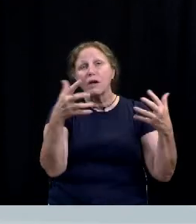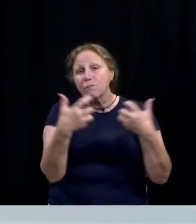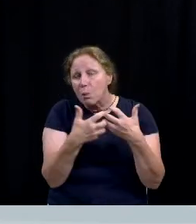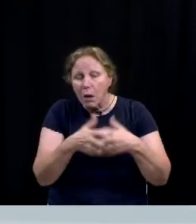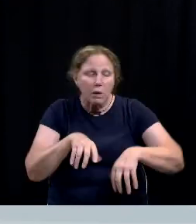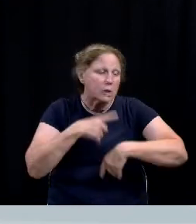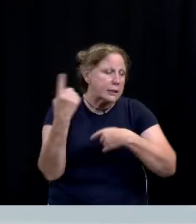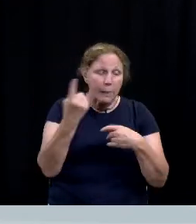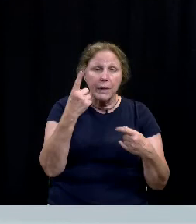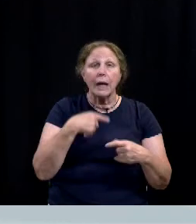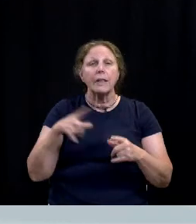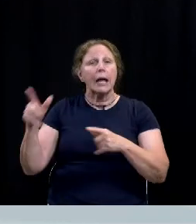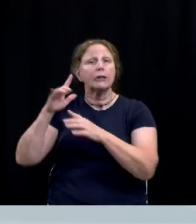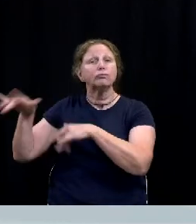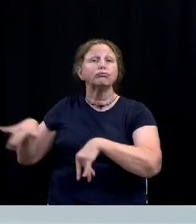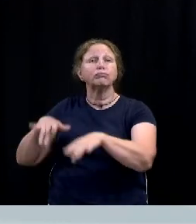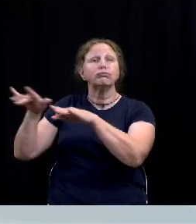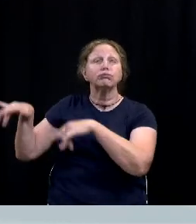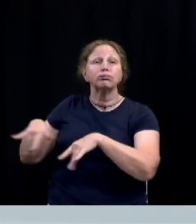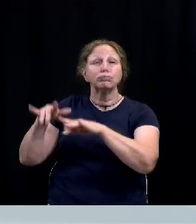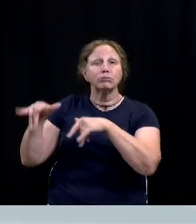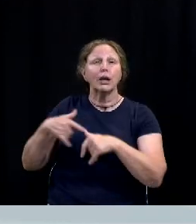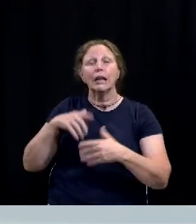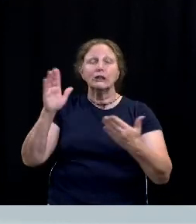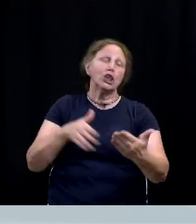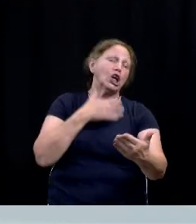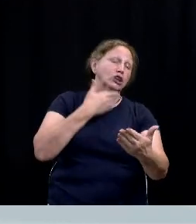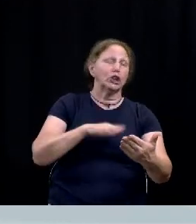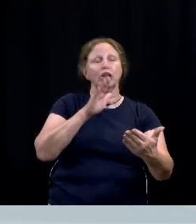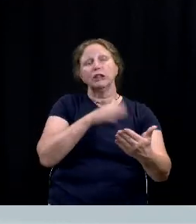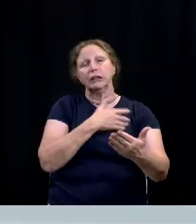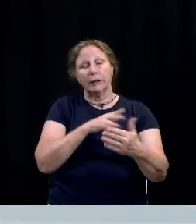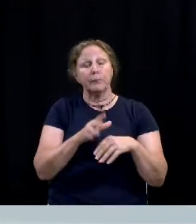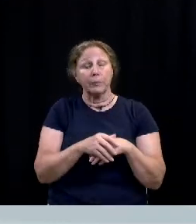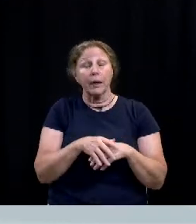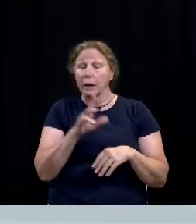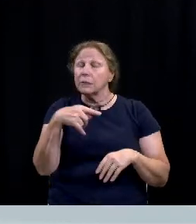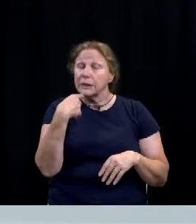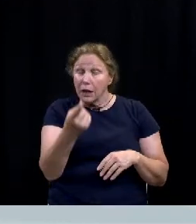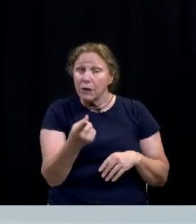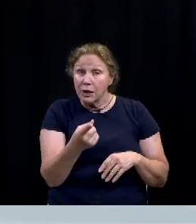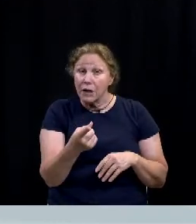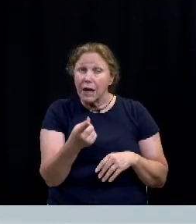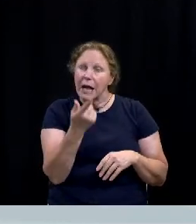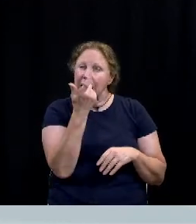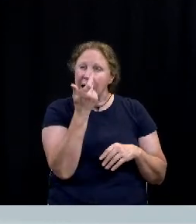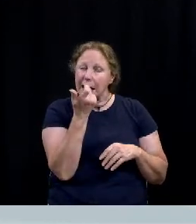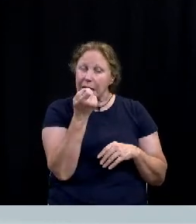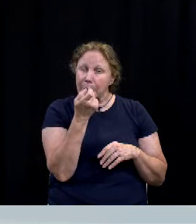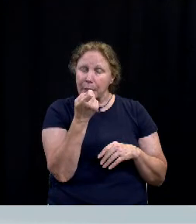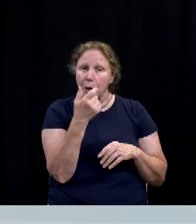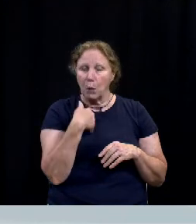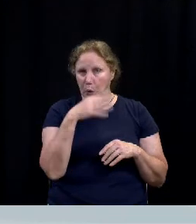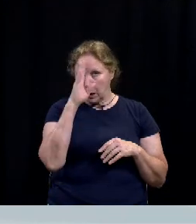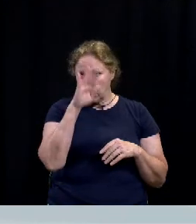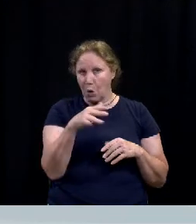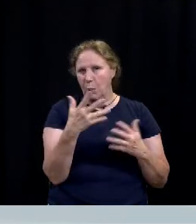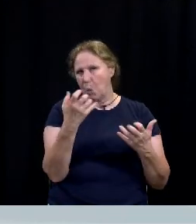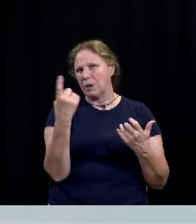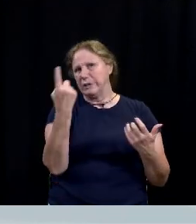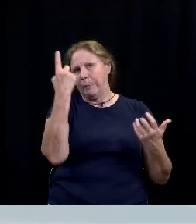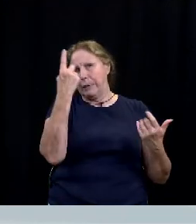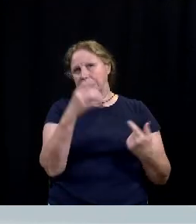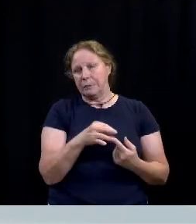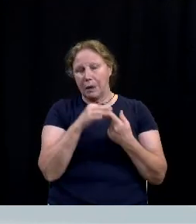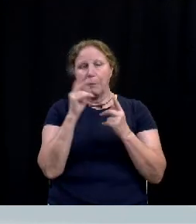you can put on the sounds of the seasons to have some carols playing and i tell you it's just a little bit that we know we want to do something and